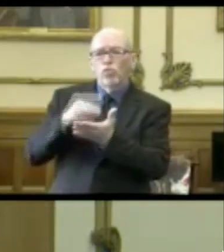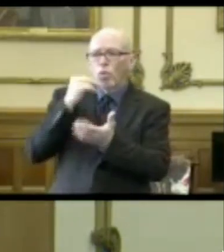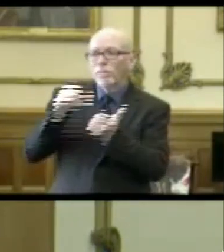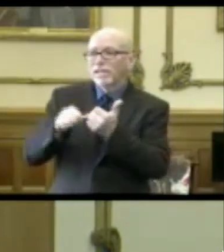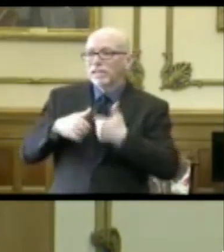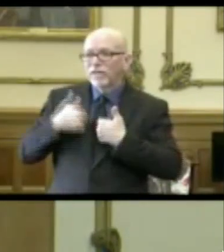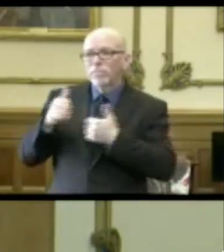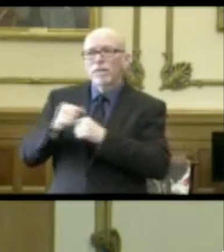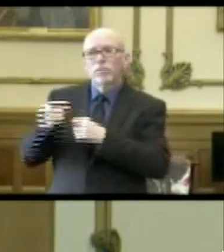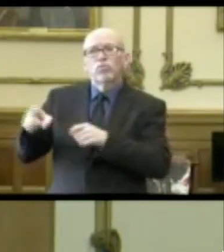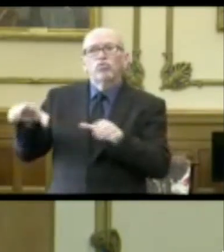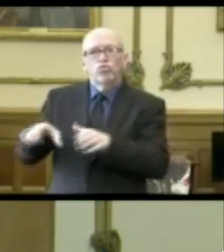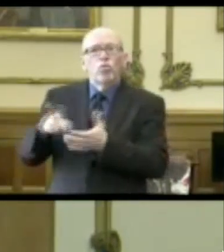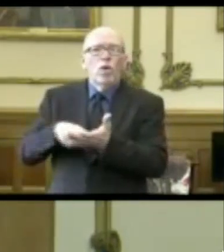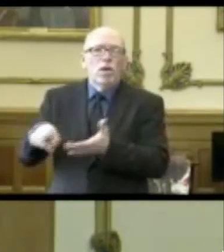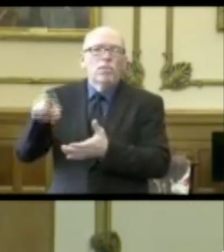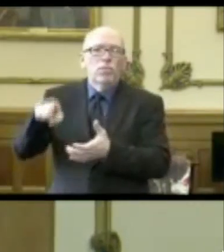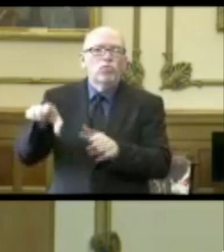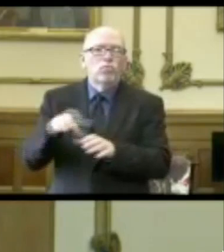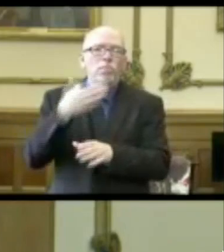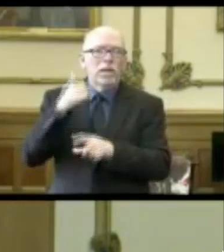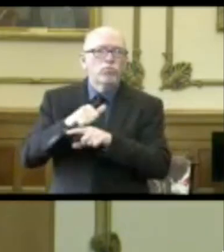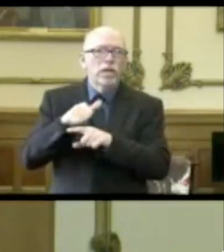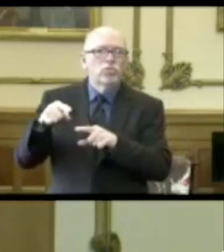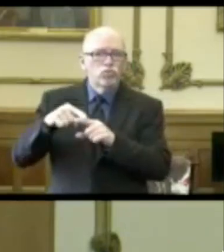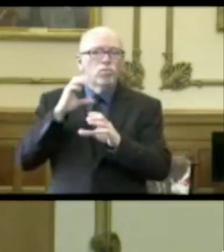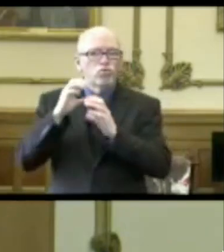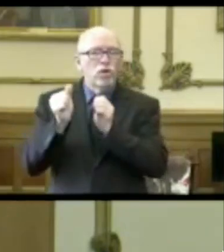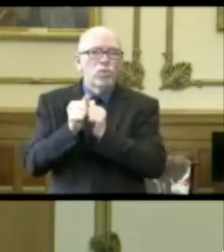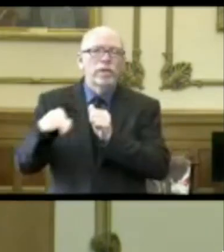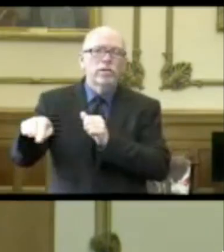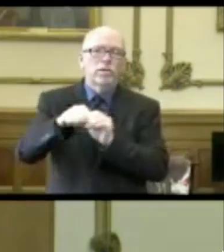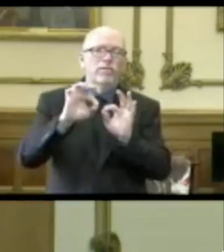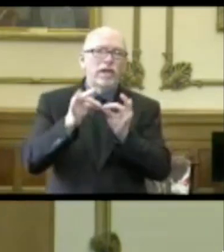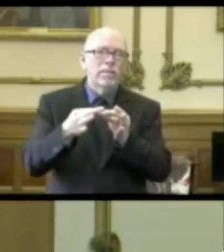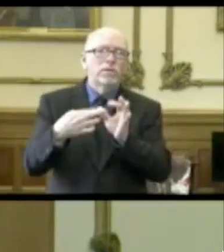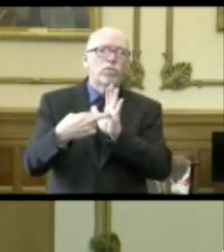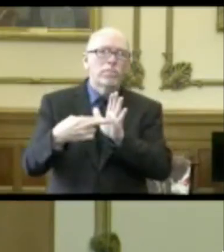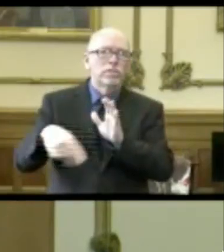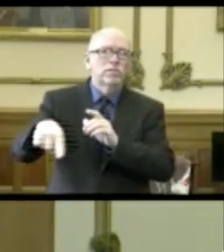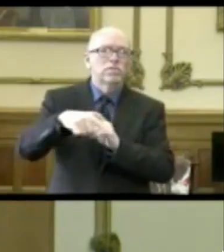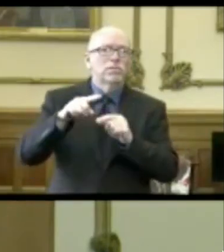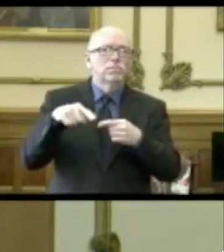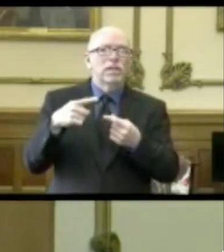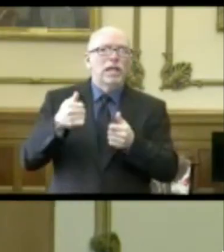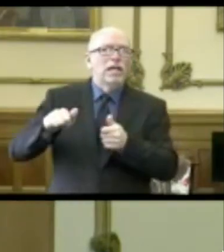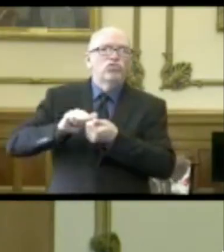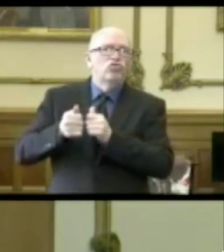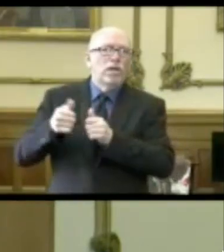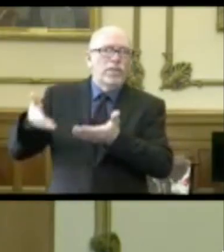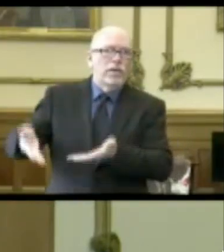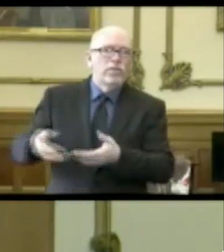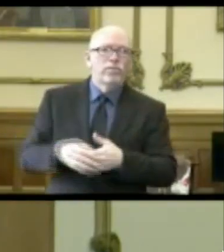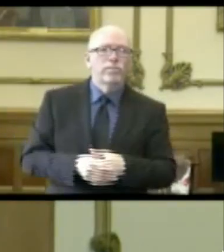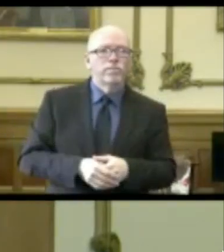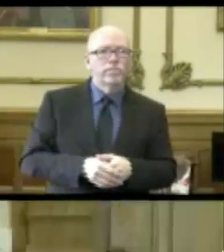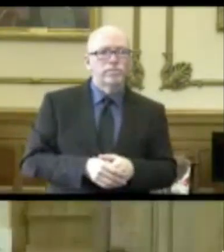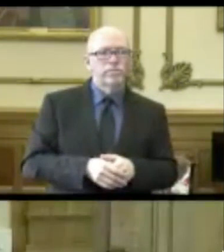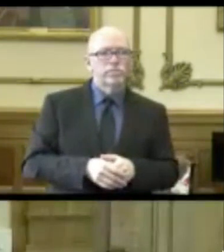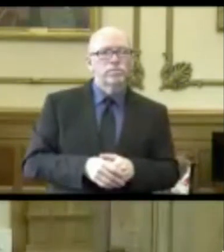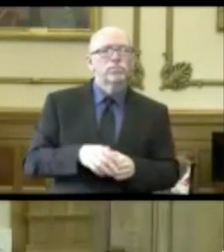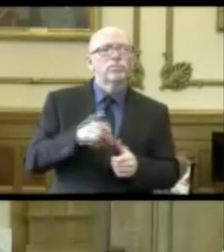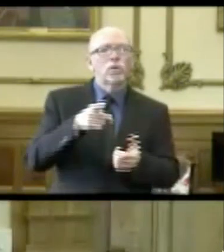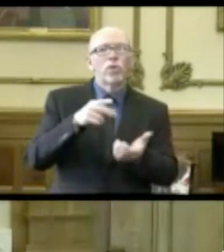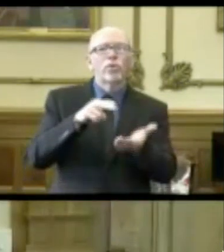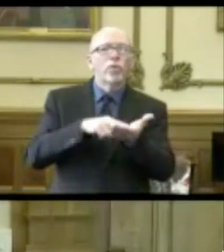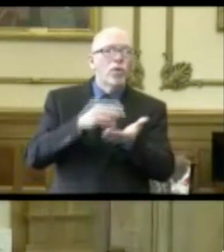are doing what really is clinically a best practice, which is communicating to the family about the change in that facility. So those long-term